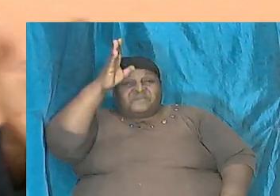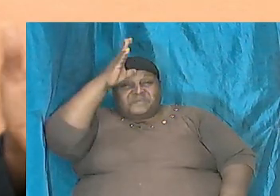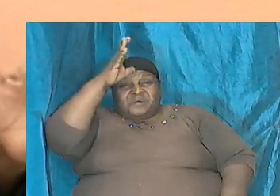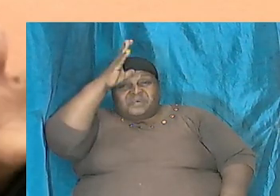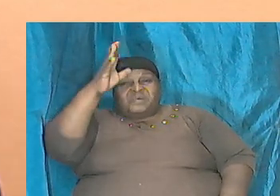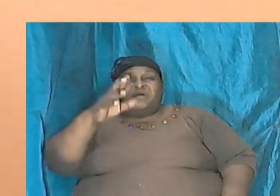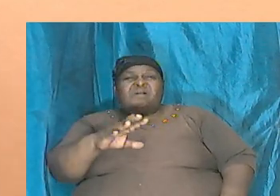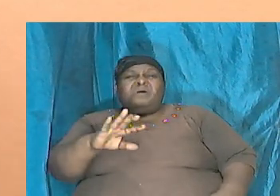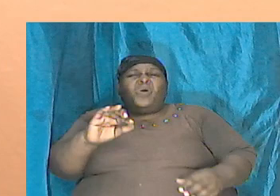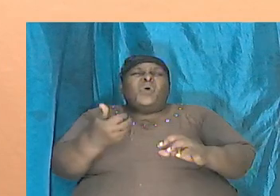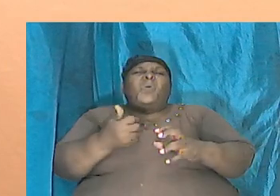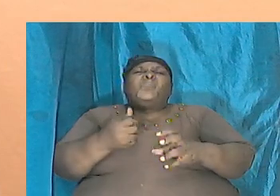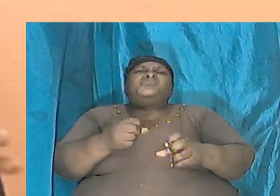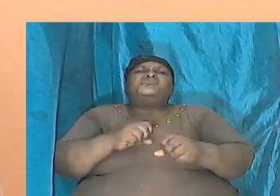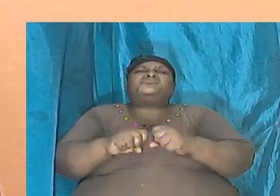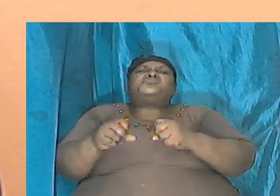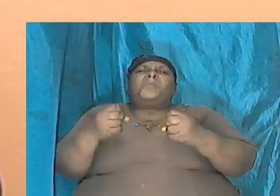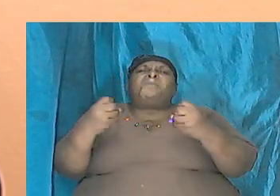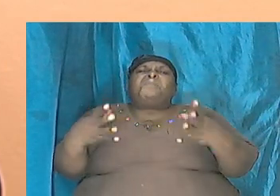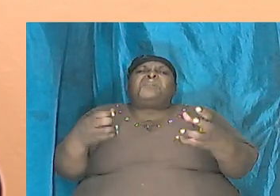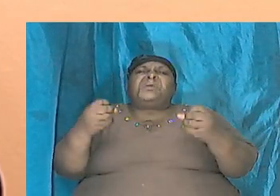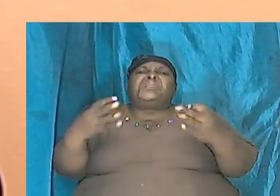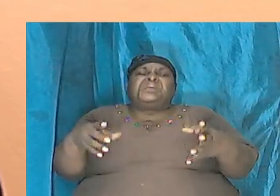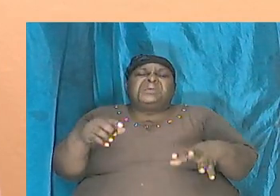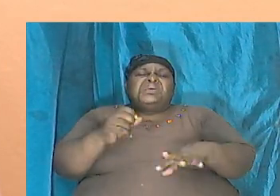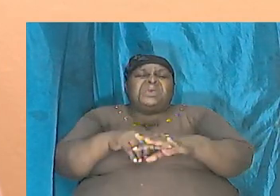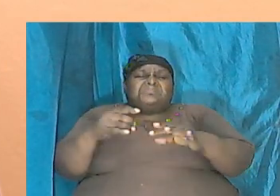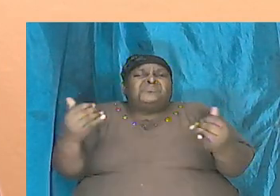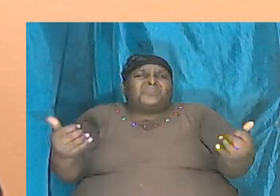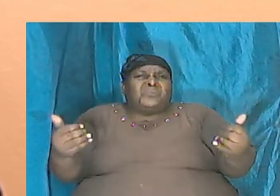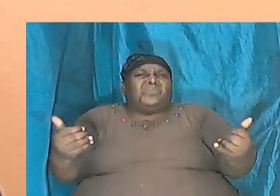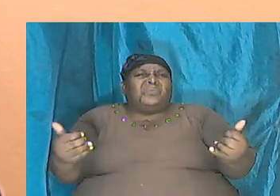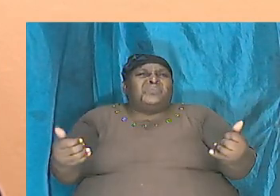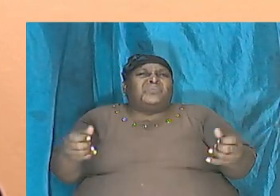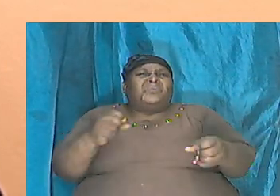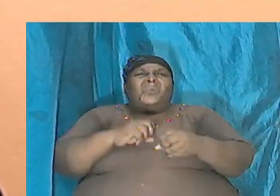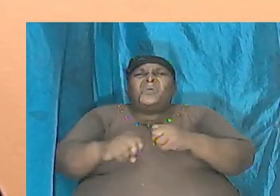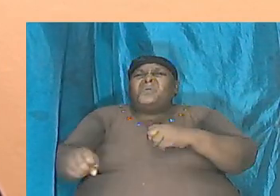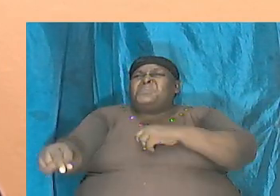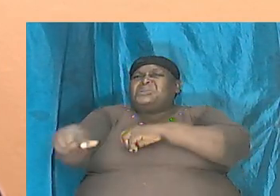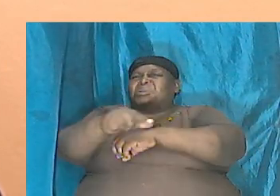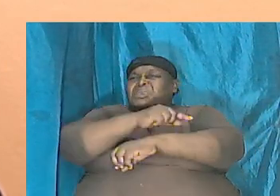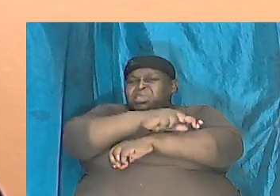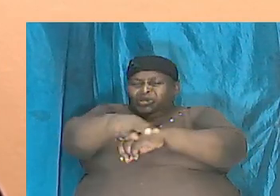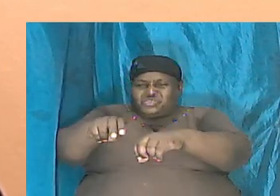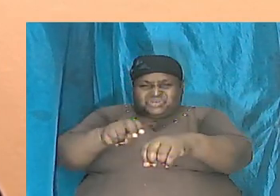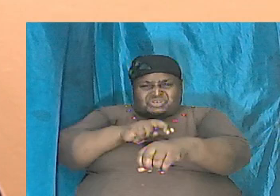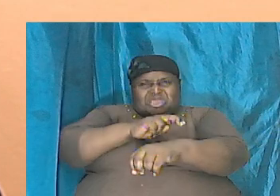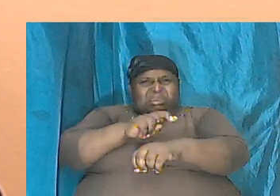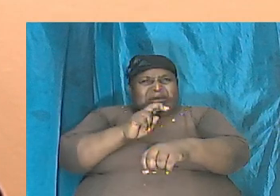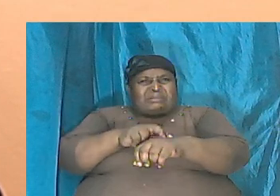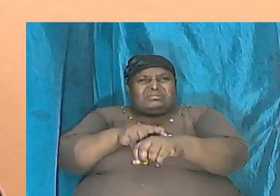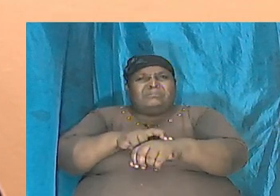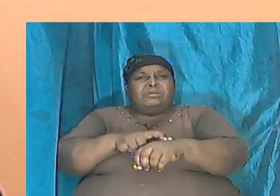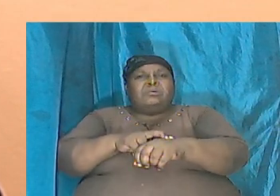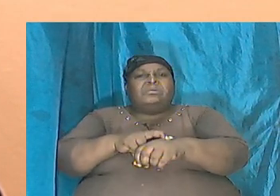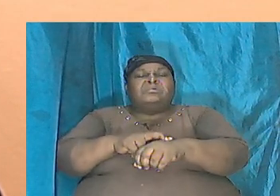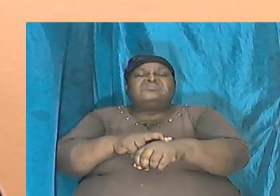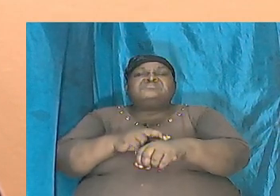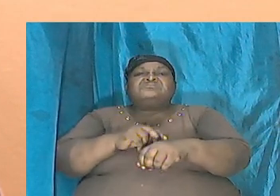many races, so many nations, it is impossible for that to come from one common